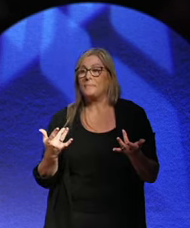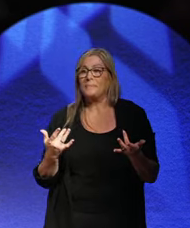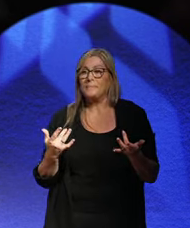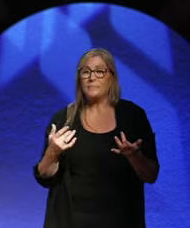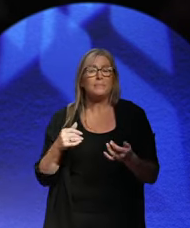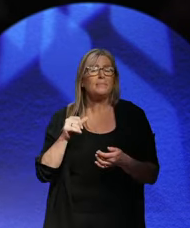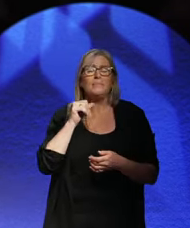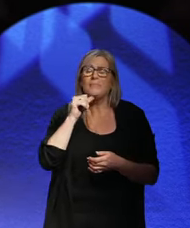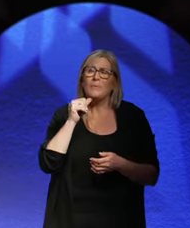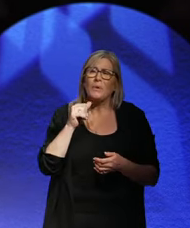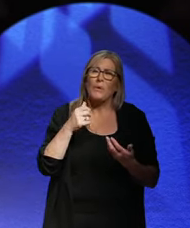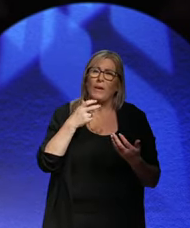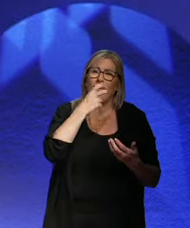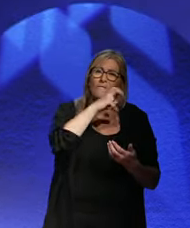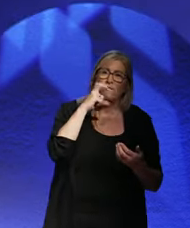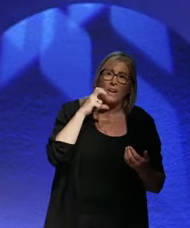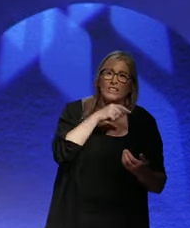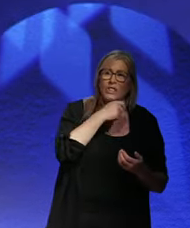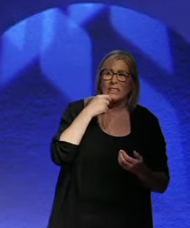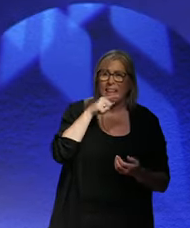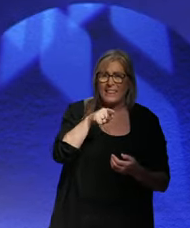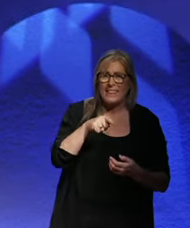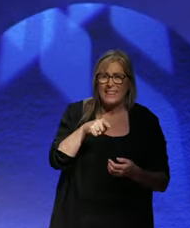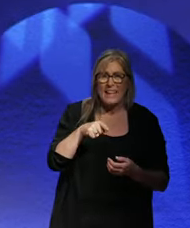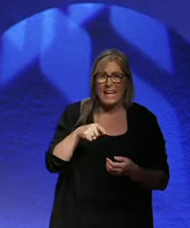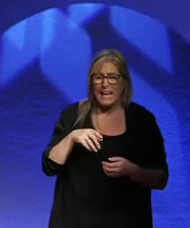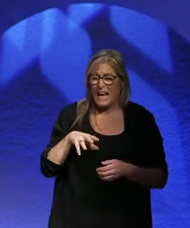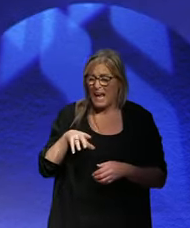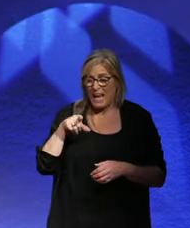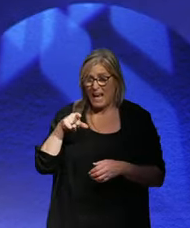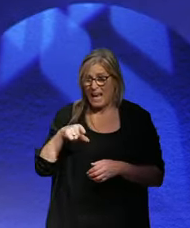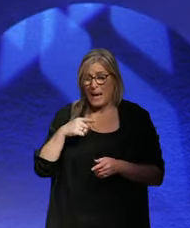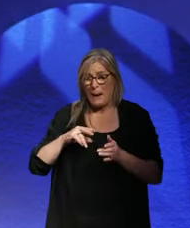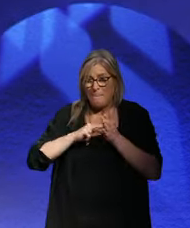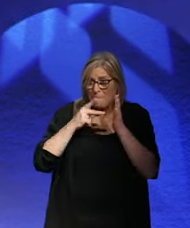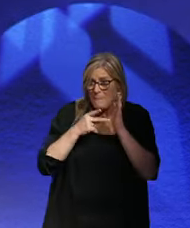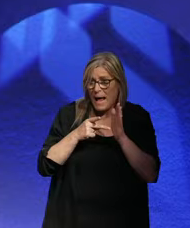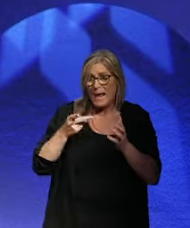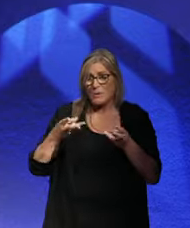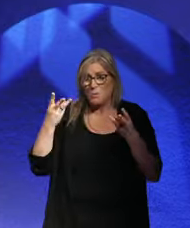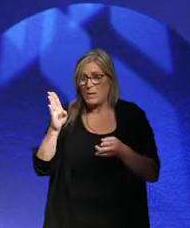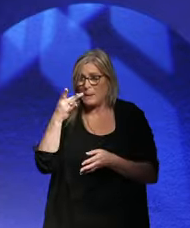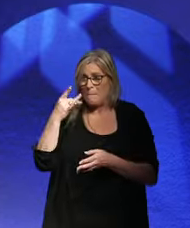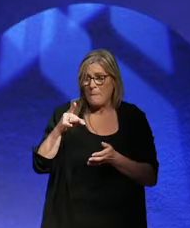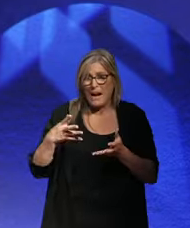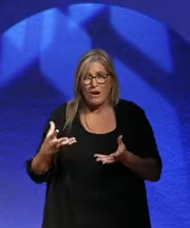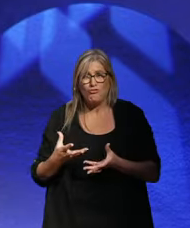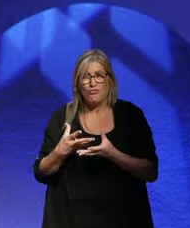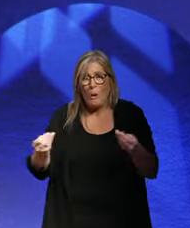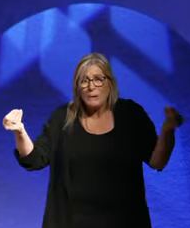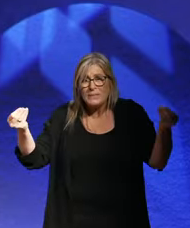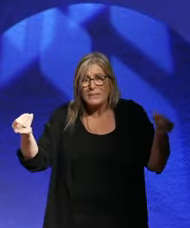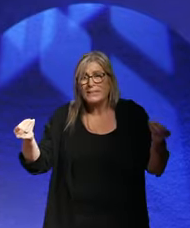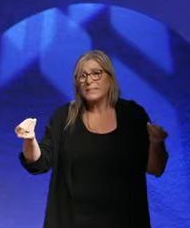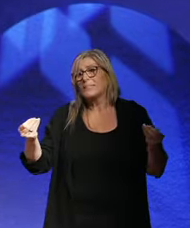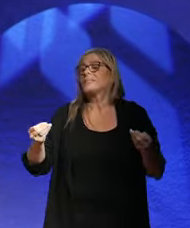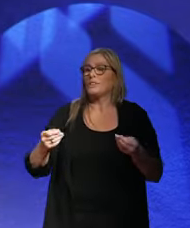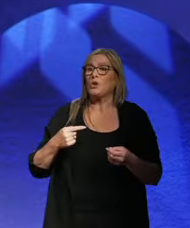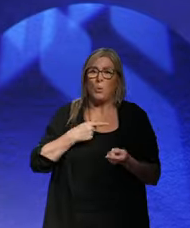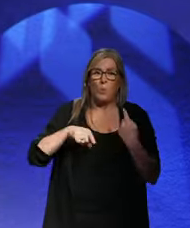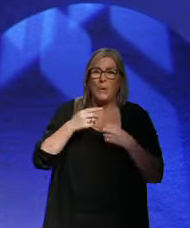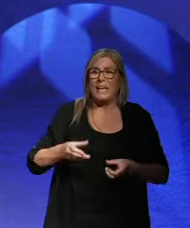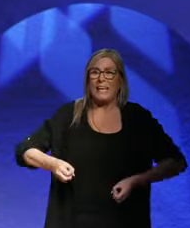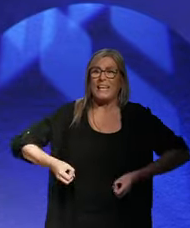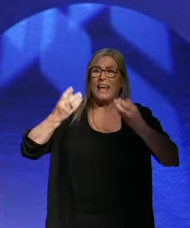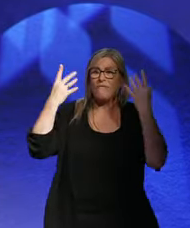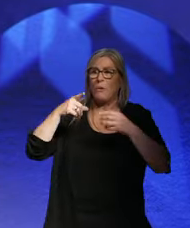evidence. The French said they're deliberately bankrupting their country. That's what they're doing. So that we'll give up on reparations. What did